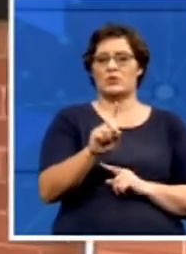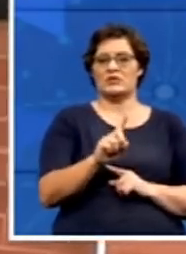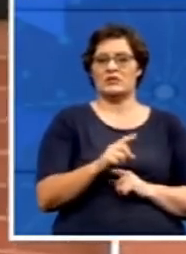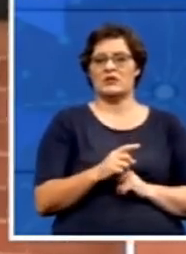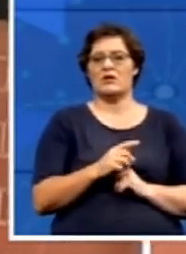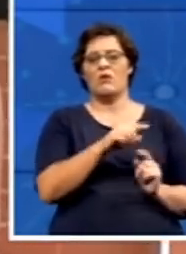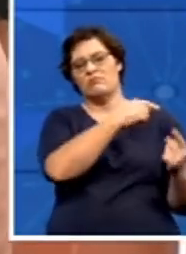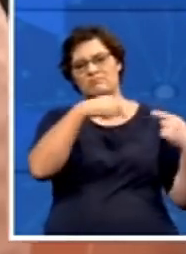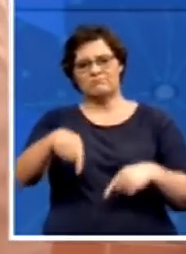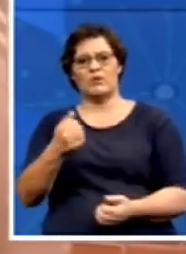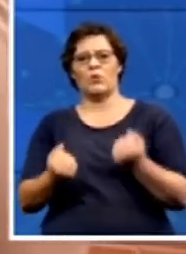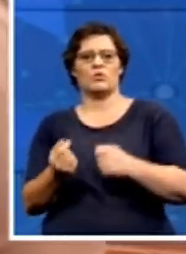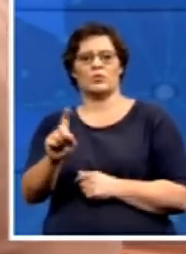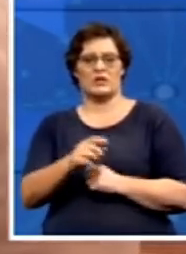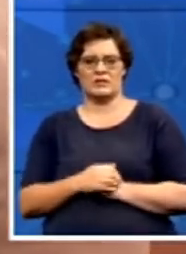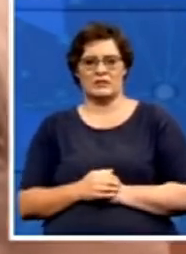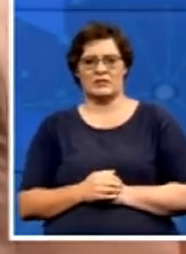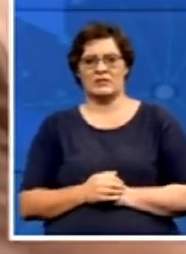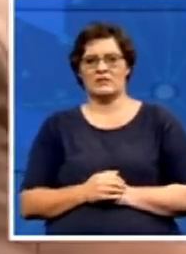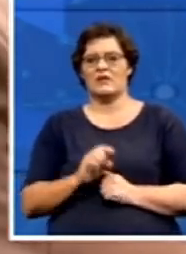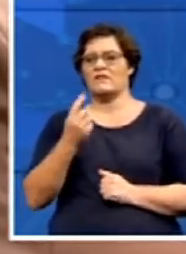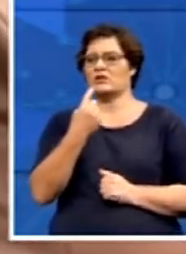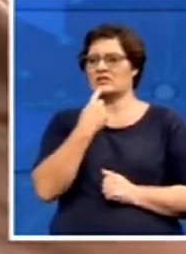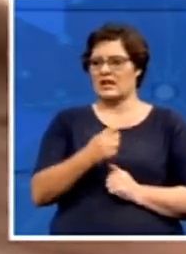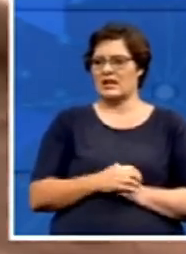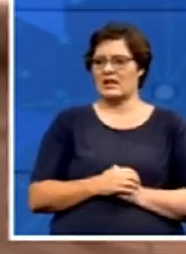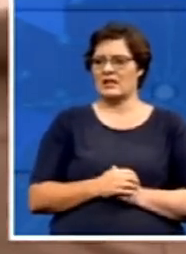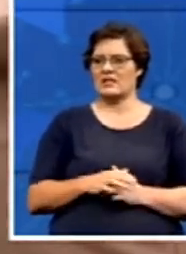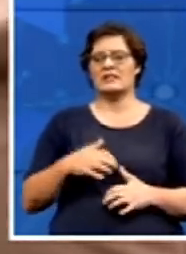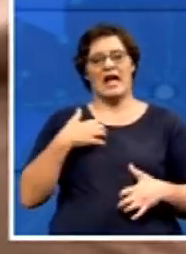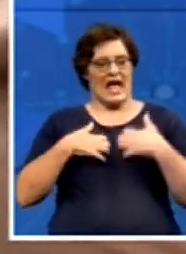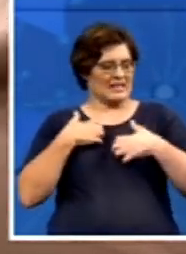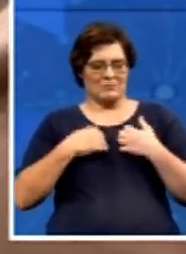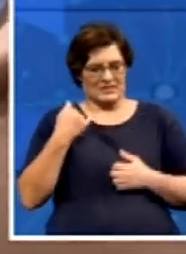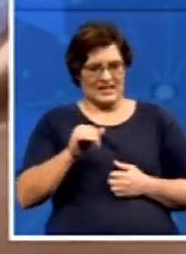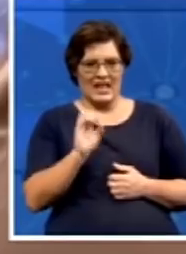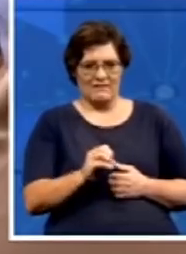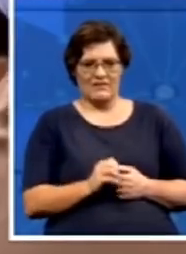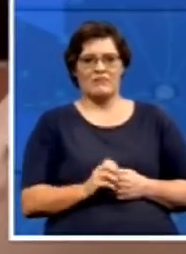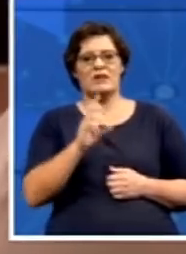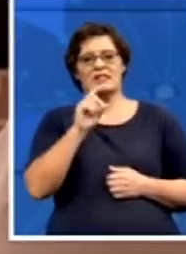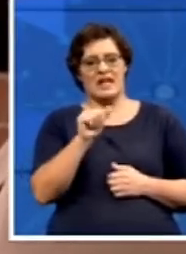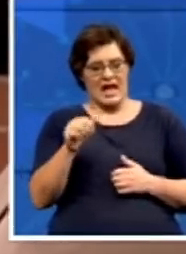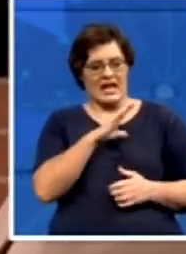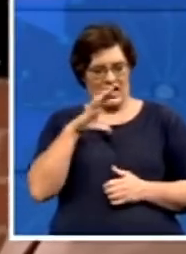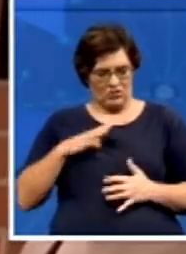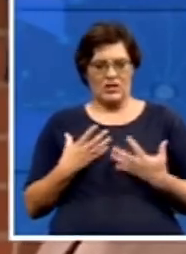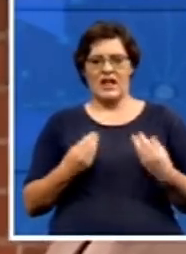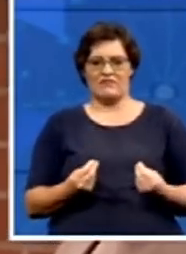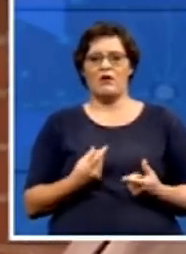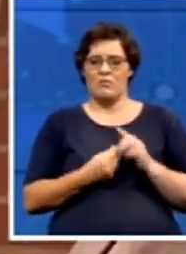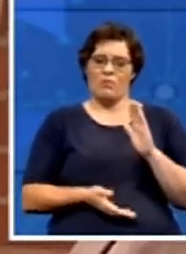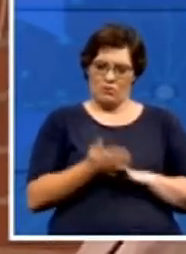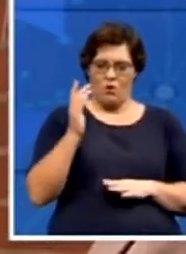Sure. I think the first thing is to say there's still absolute excitement. We are the majority party in council and we will go into government. This is just a process to